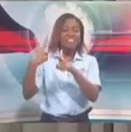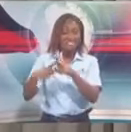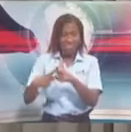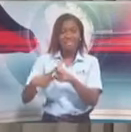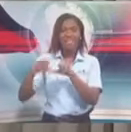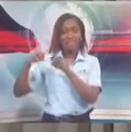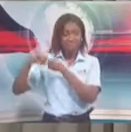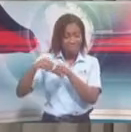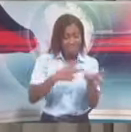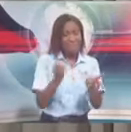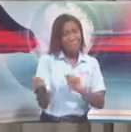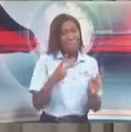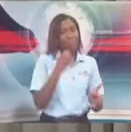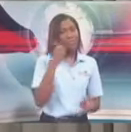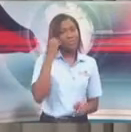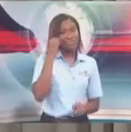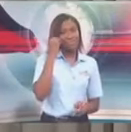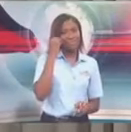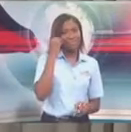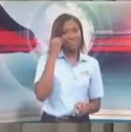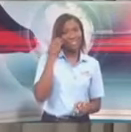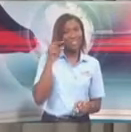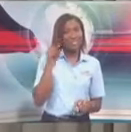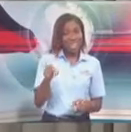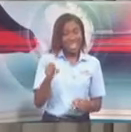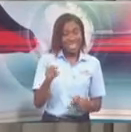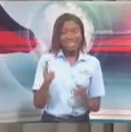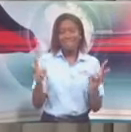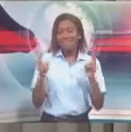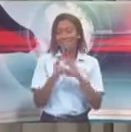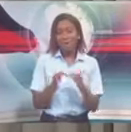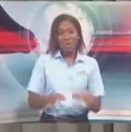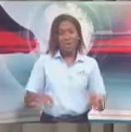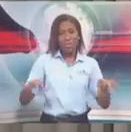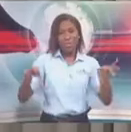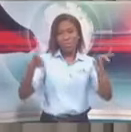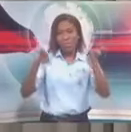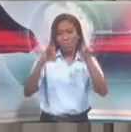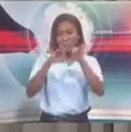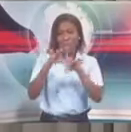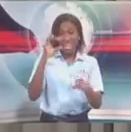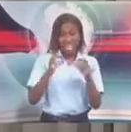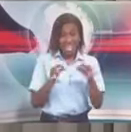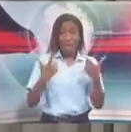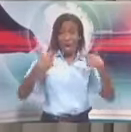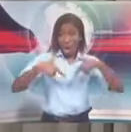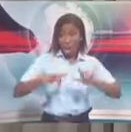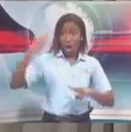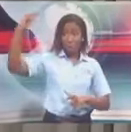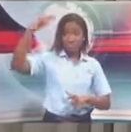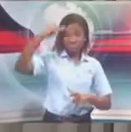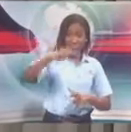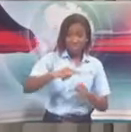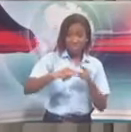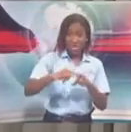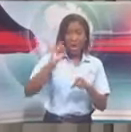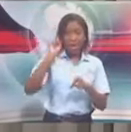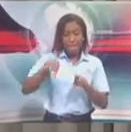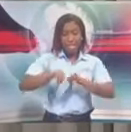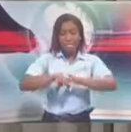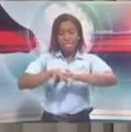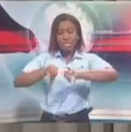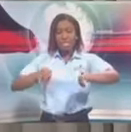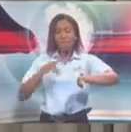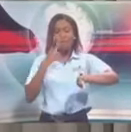back in. So the state quarantining is a very, very important measure for those that we allow back in. Of course, there are limited facilities for state